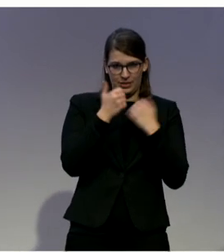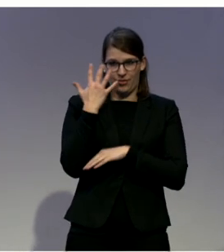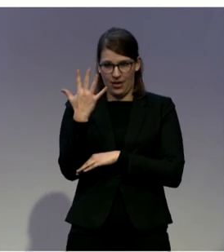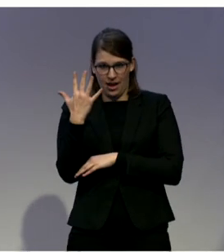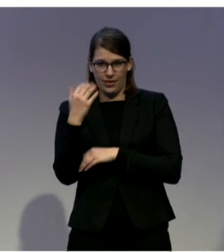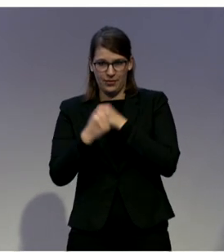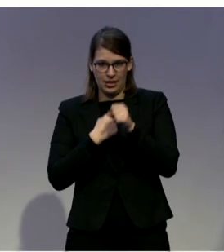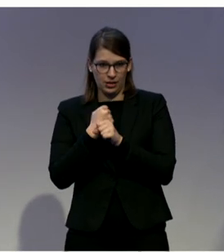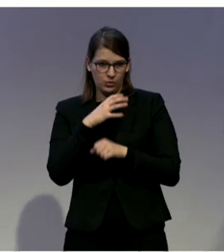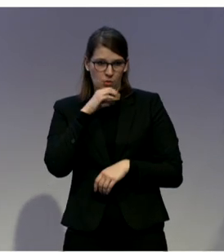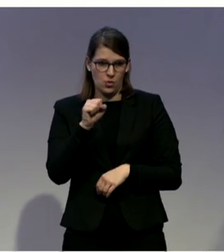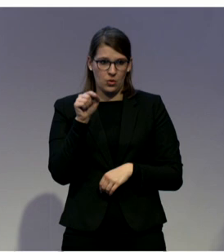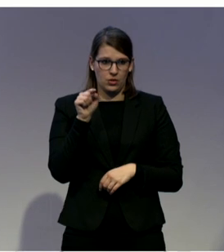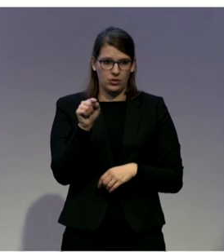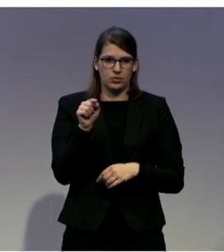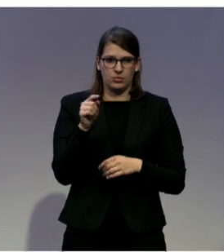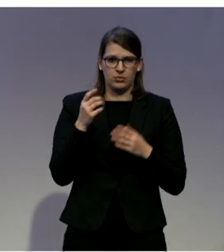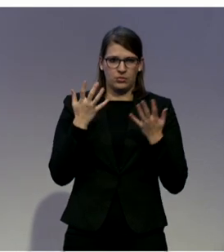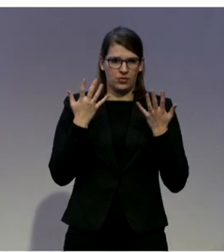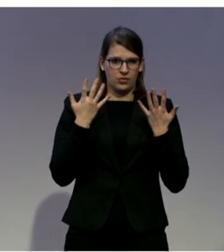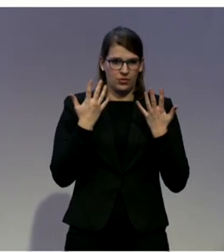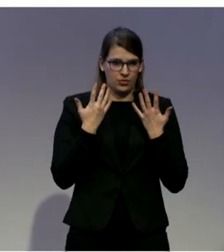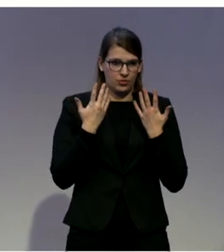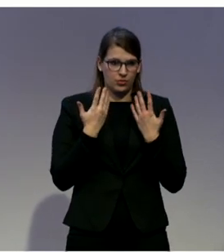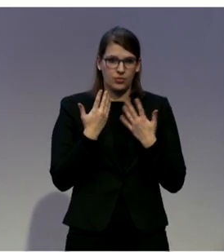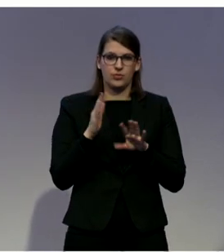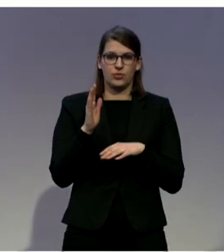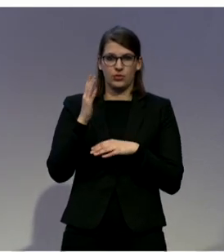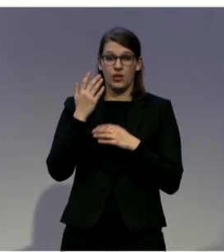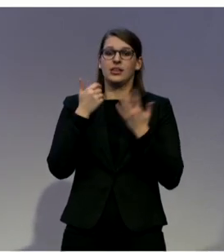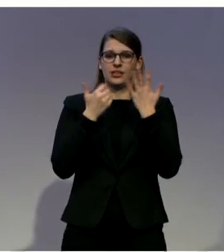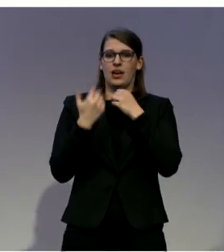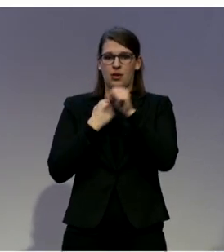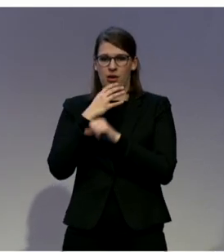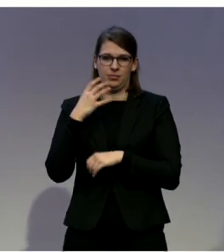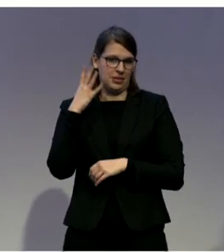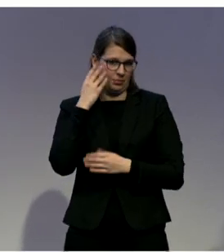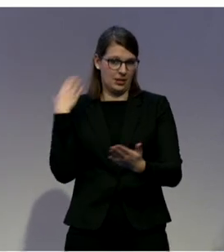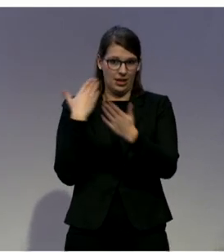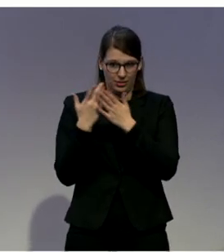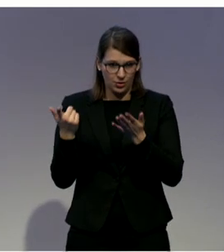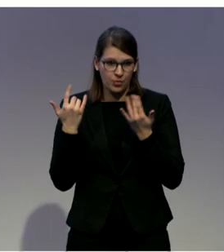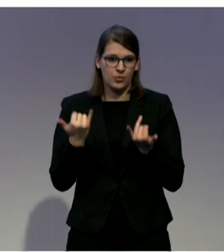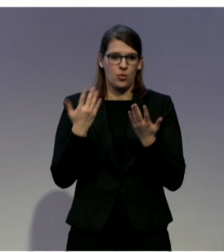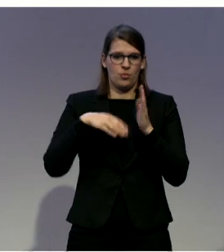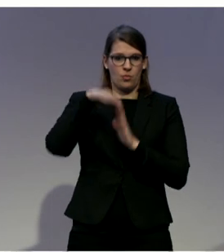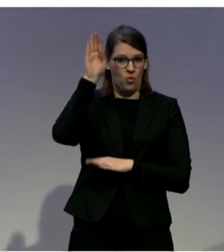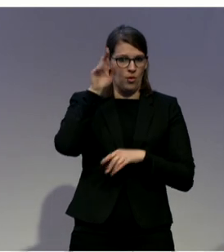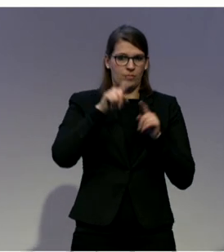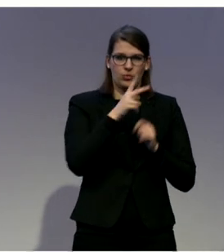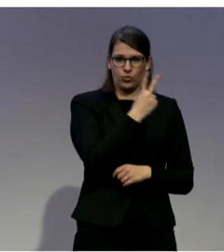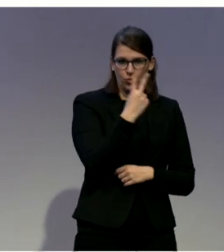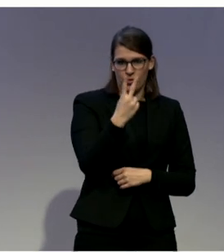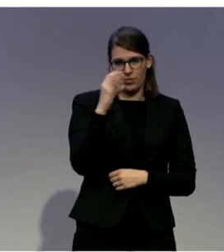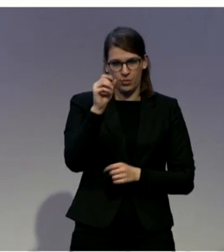beneficiaries and more than 220 employees. After the 60 years